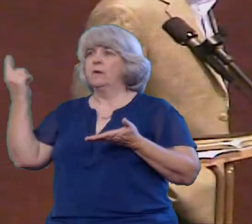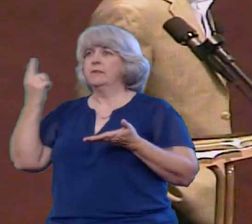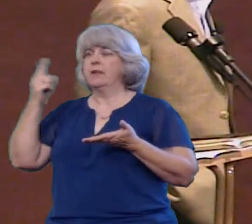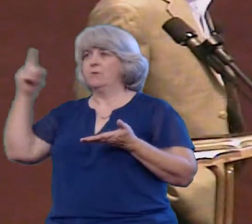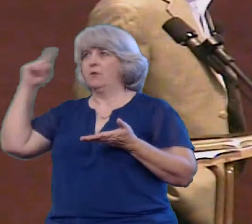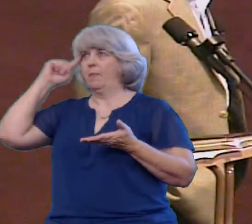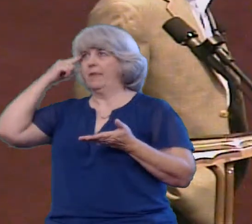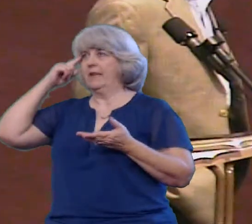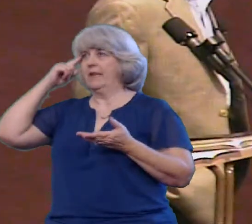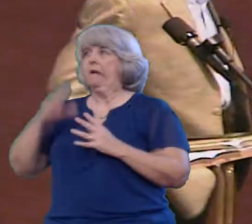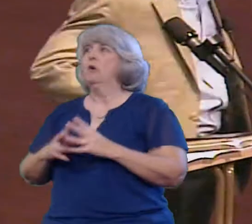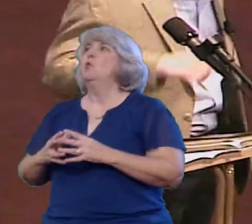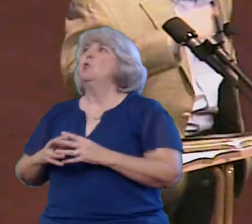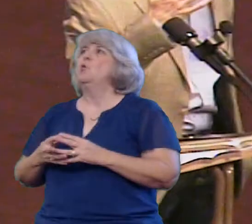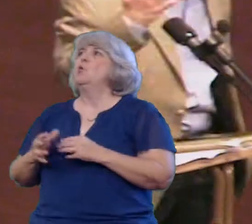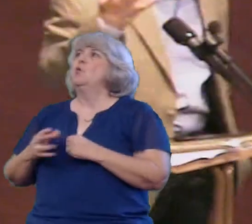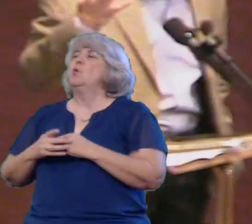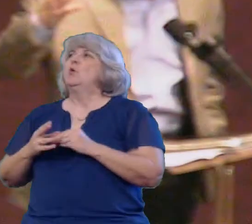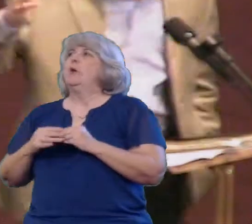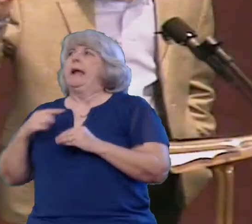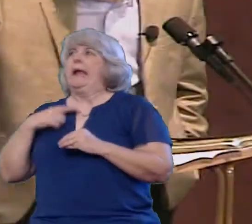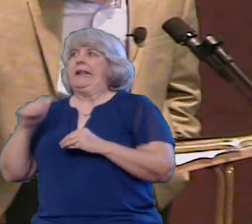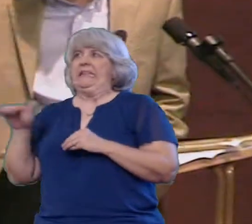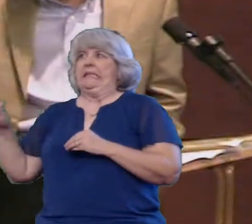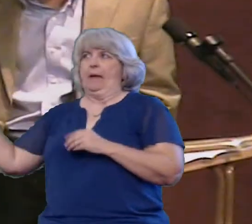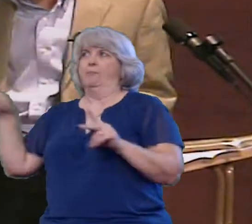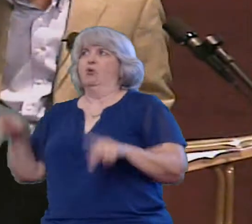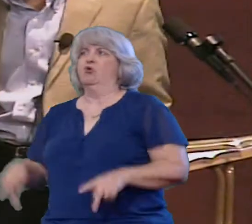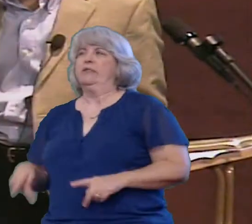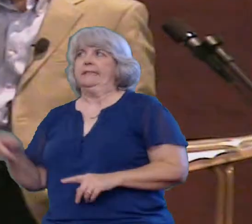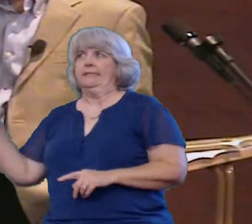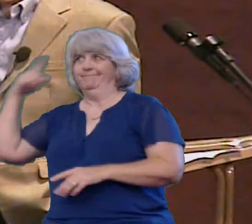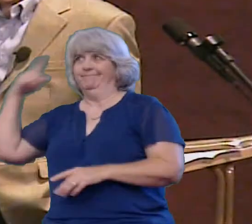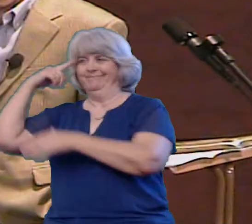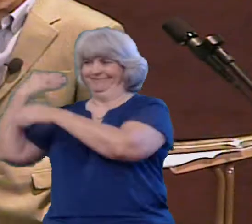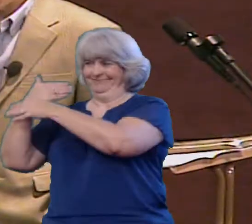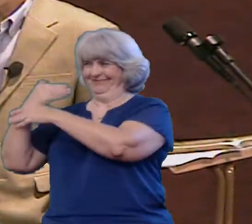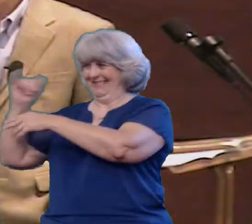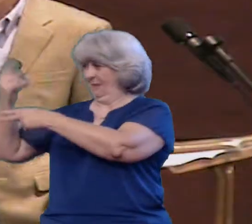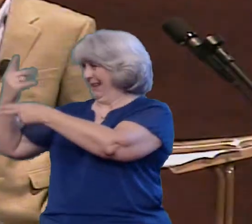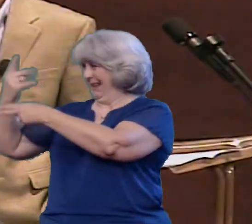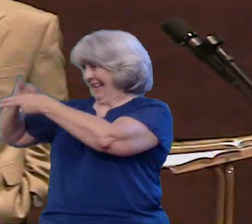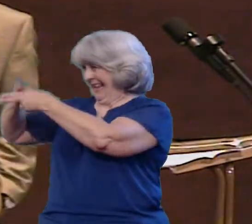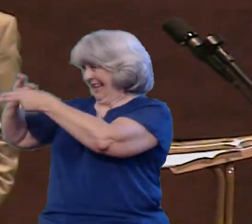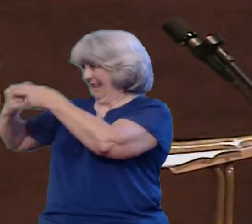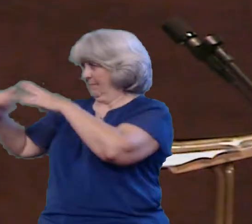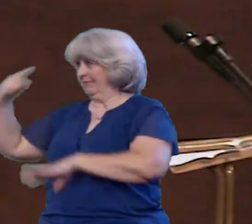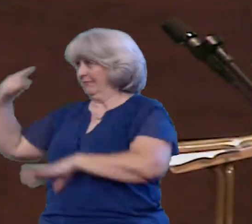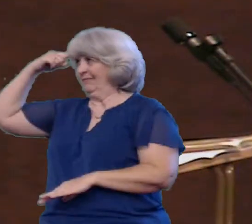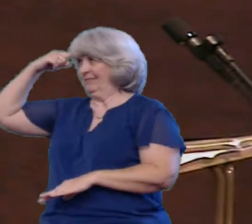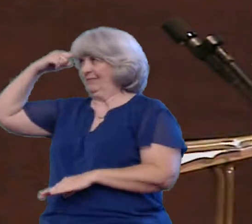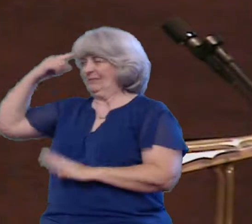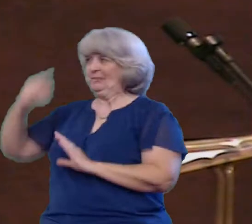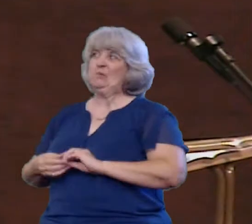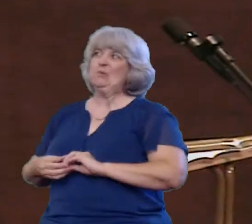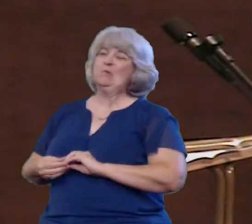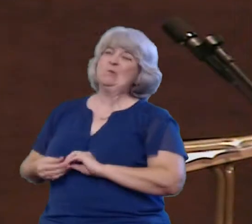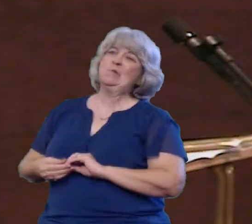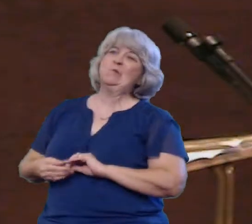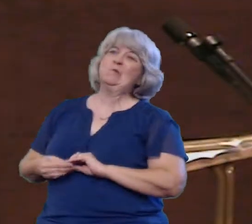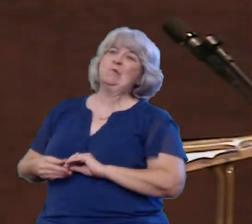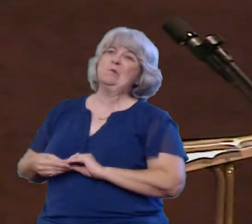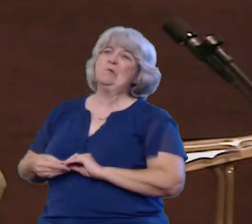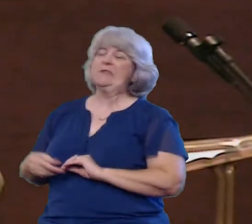right now And you're thinking about them And you know that your relationship with them maybe is on rocky territory